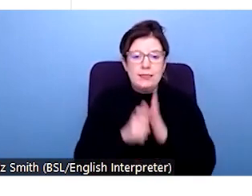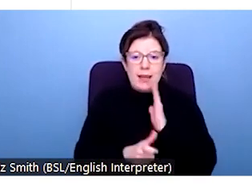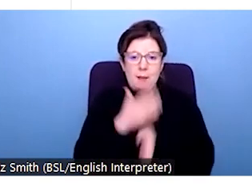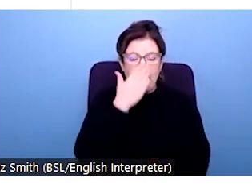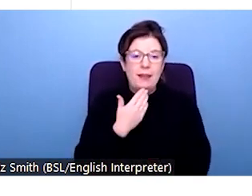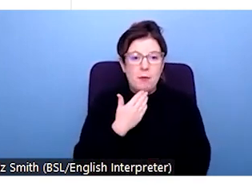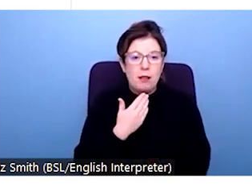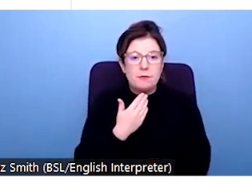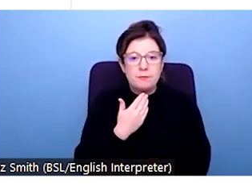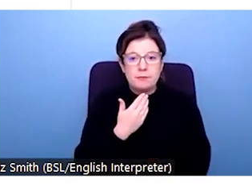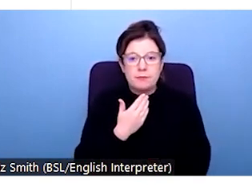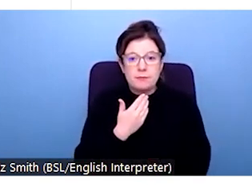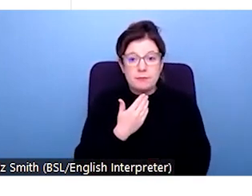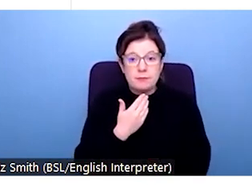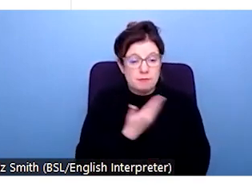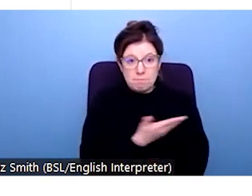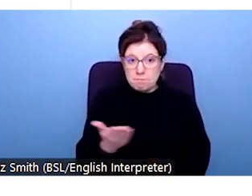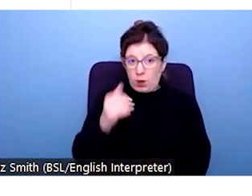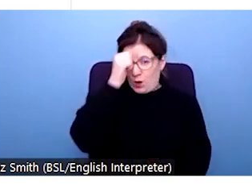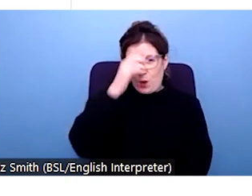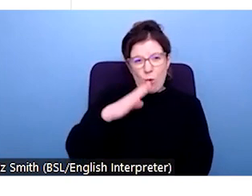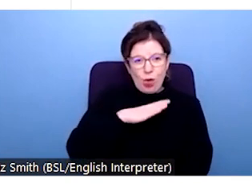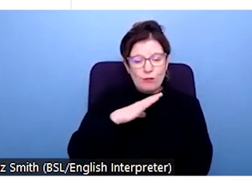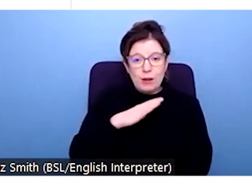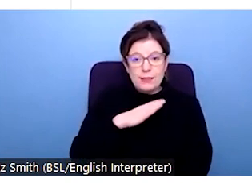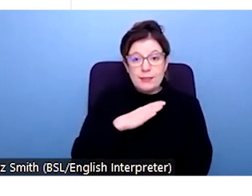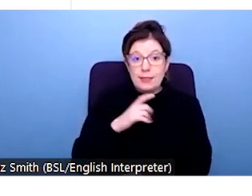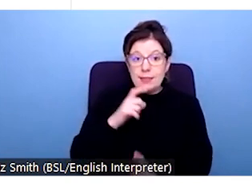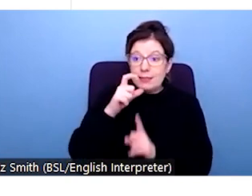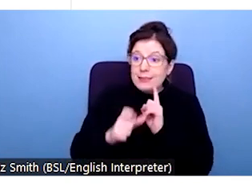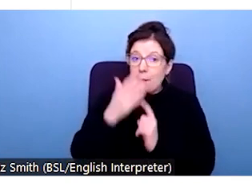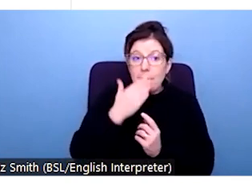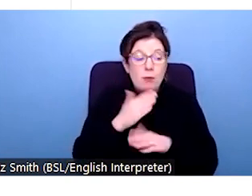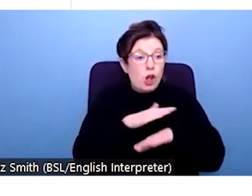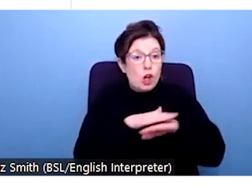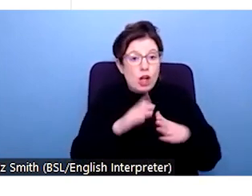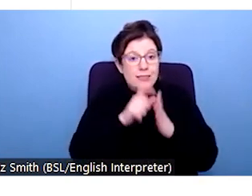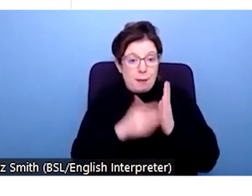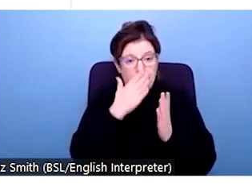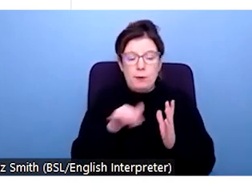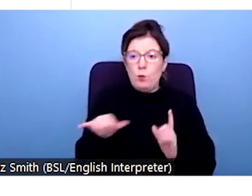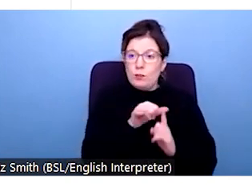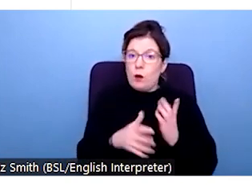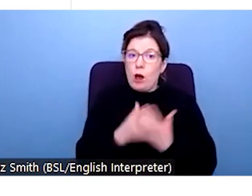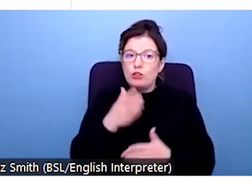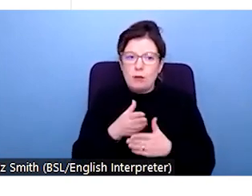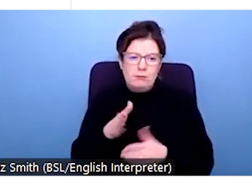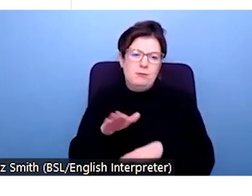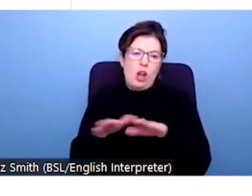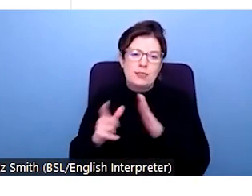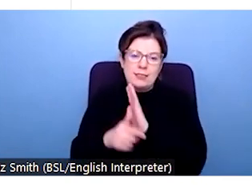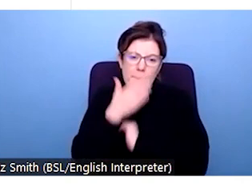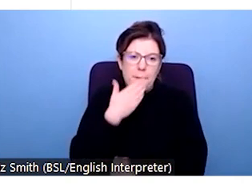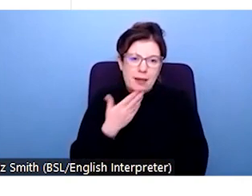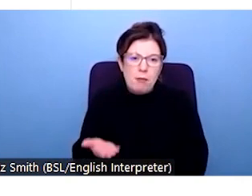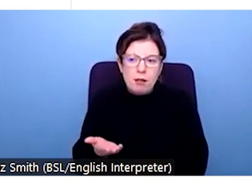are, as we all know, are far less likely to be in work than non-disabled people. They're about two and a half times more